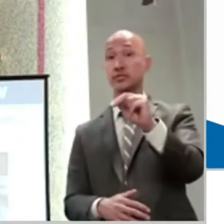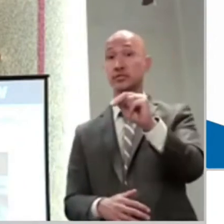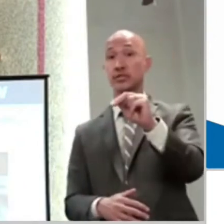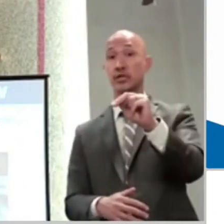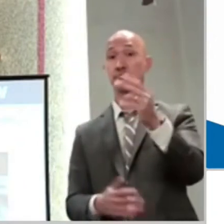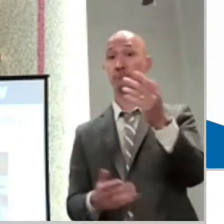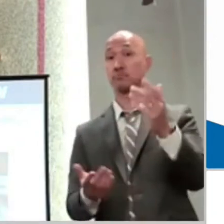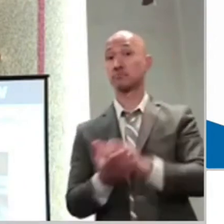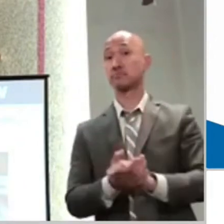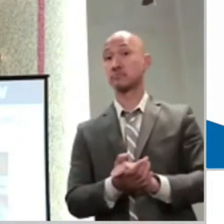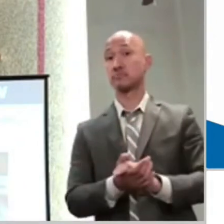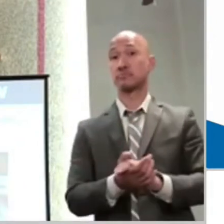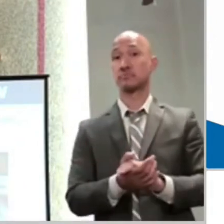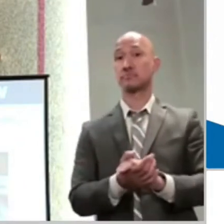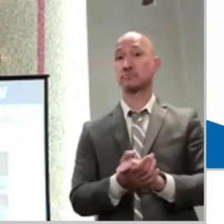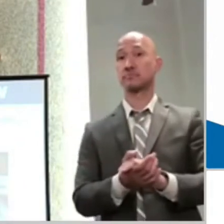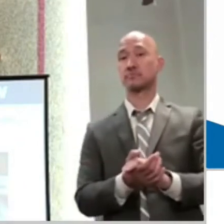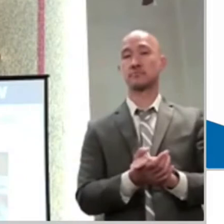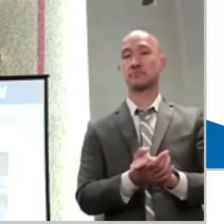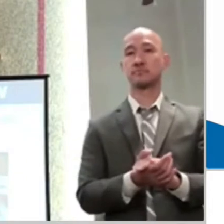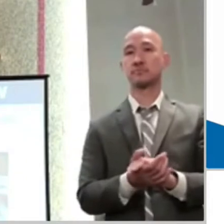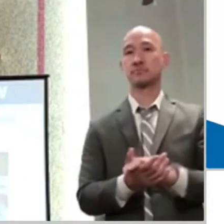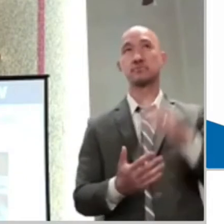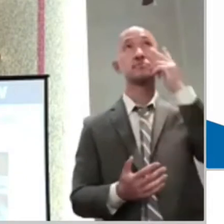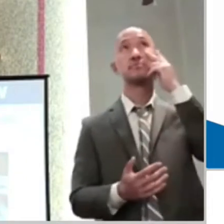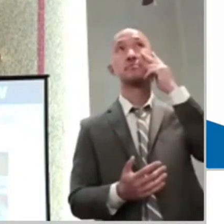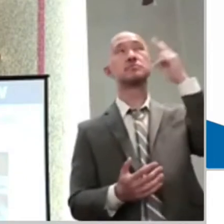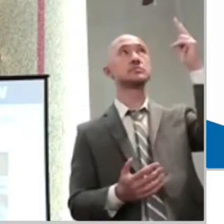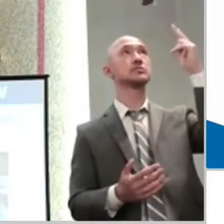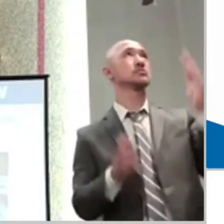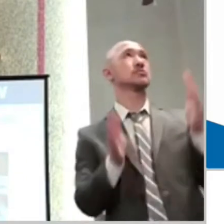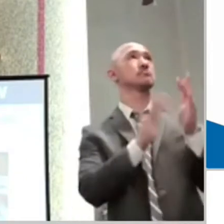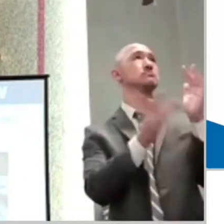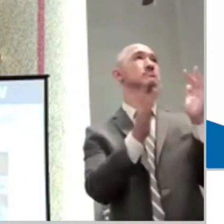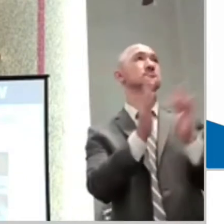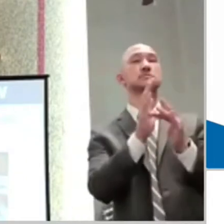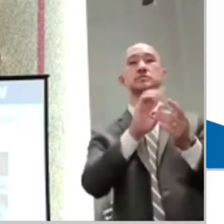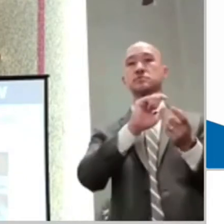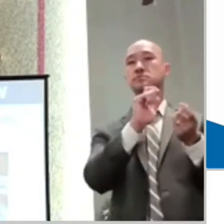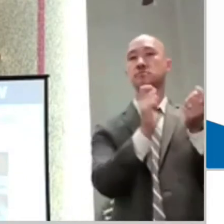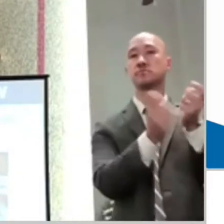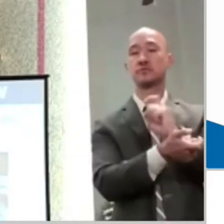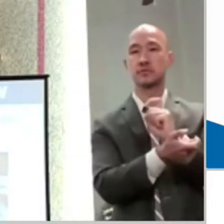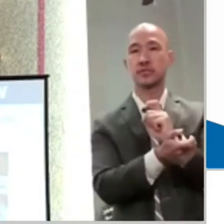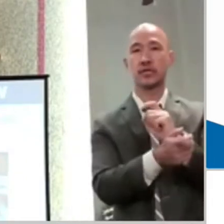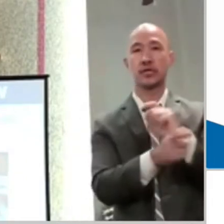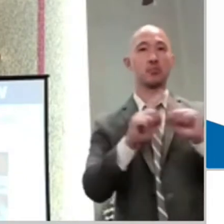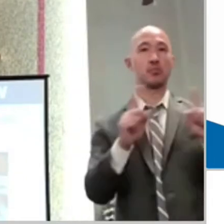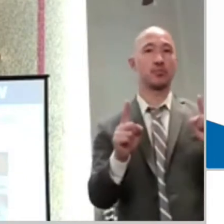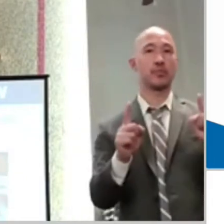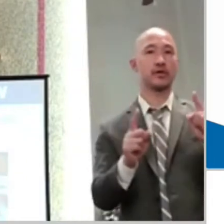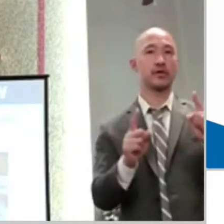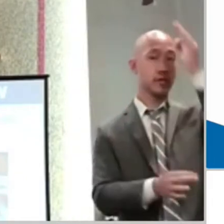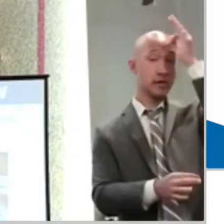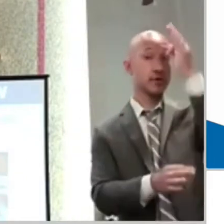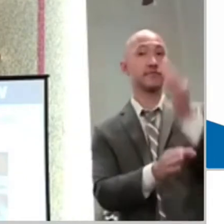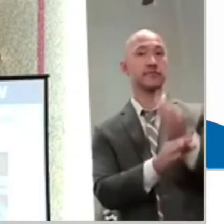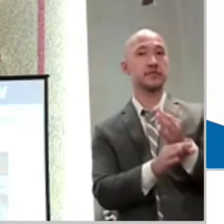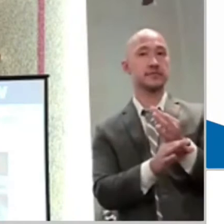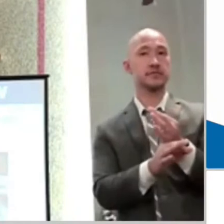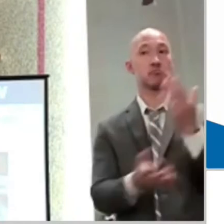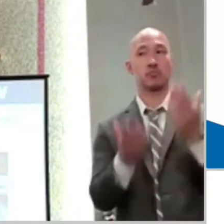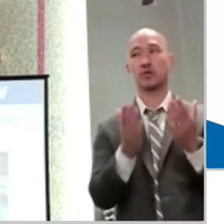But it was not the size of their faith that's being addressed here, but the focus of the faith.